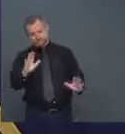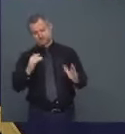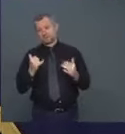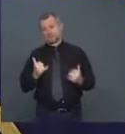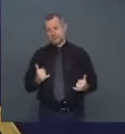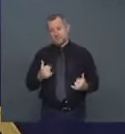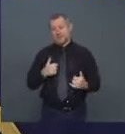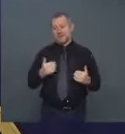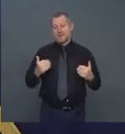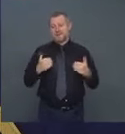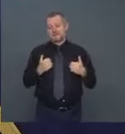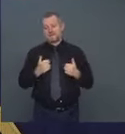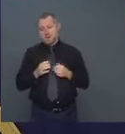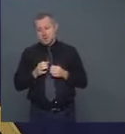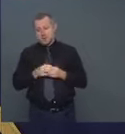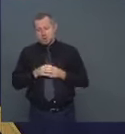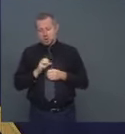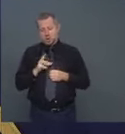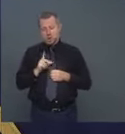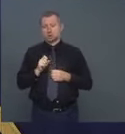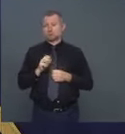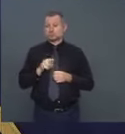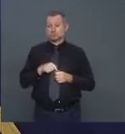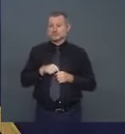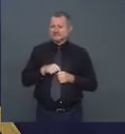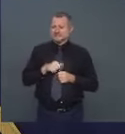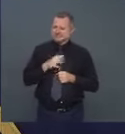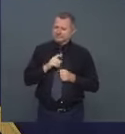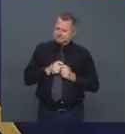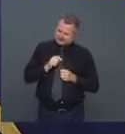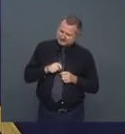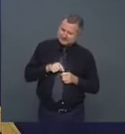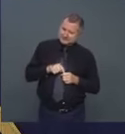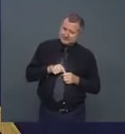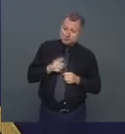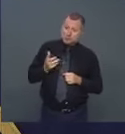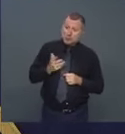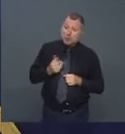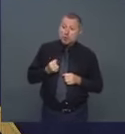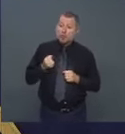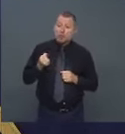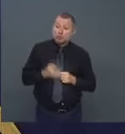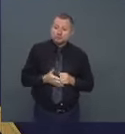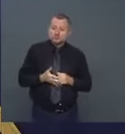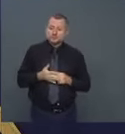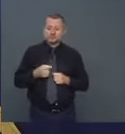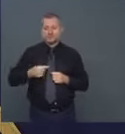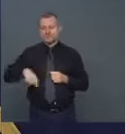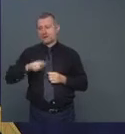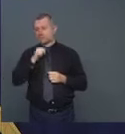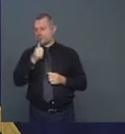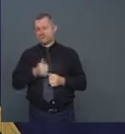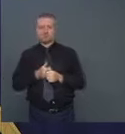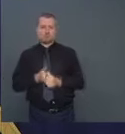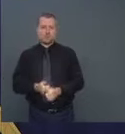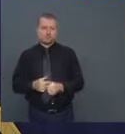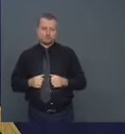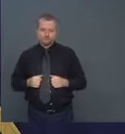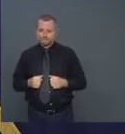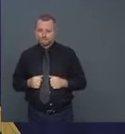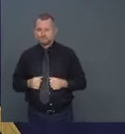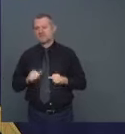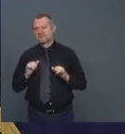A cluster problem is caused by lack of compliance. That's how the cluster